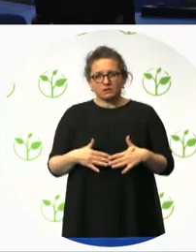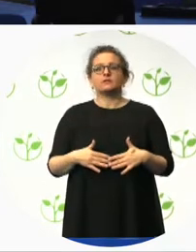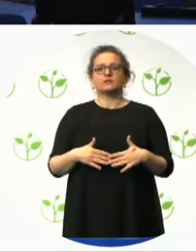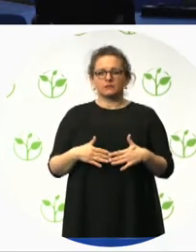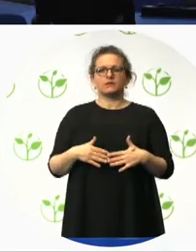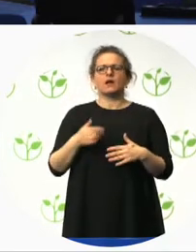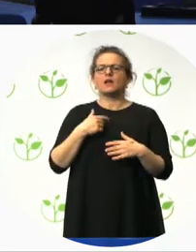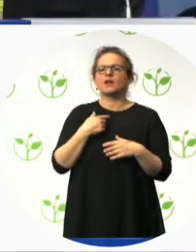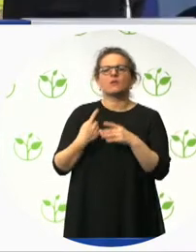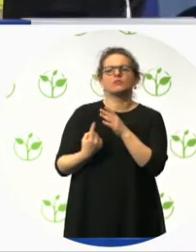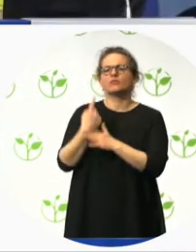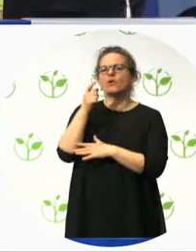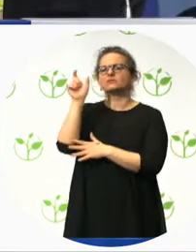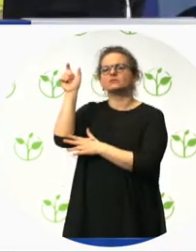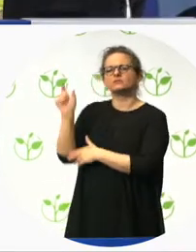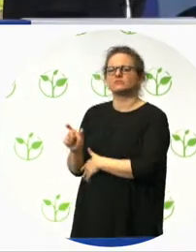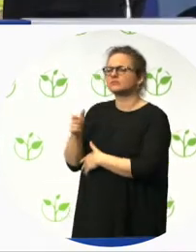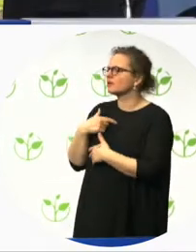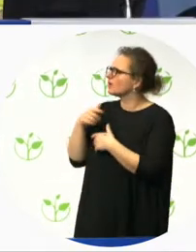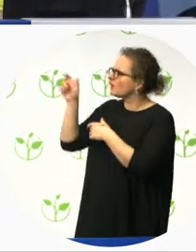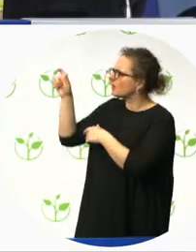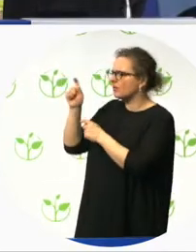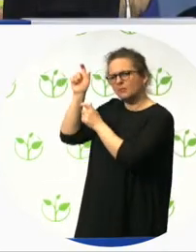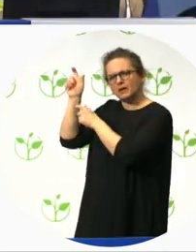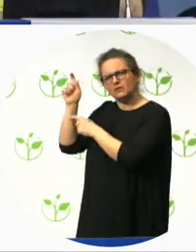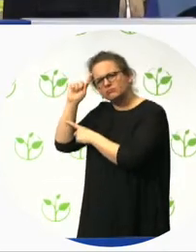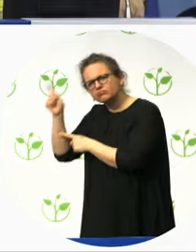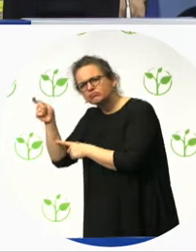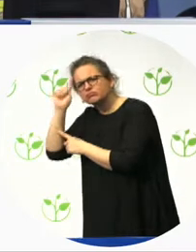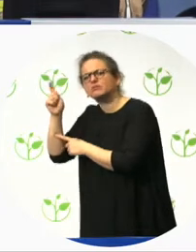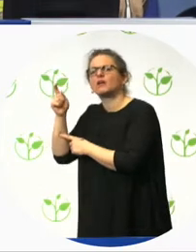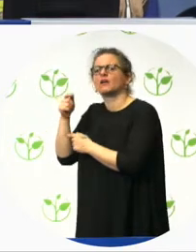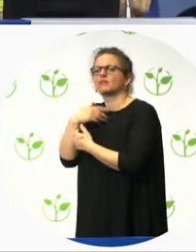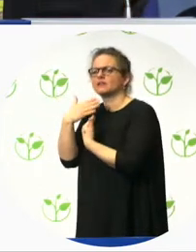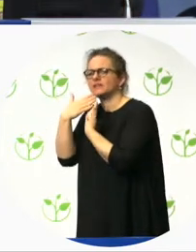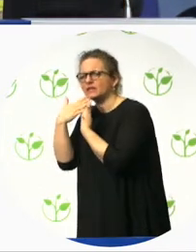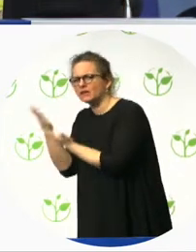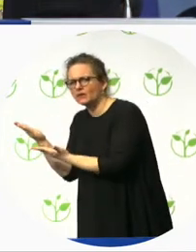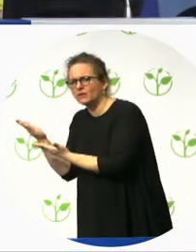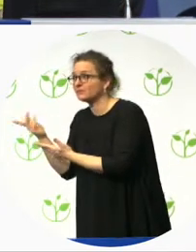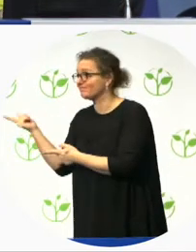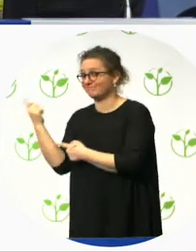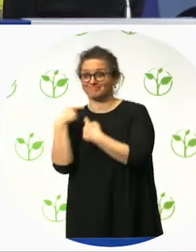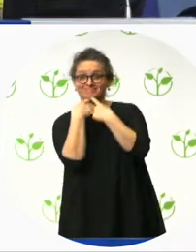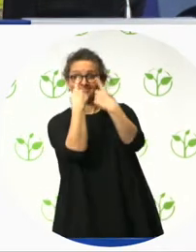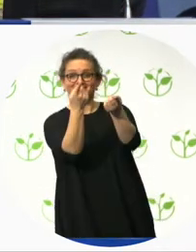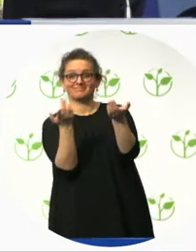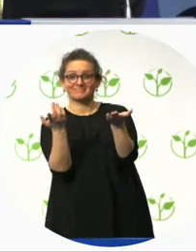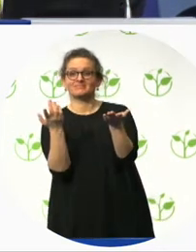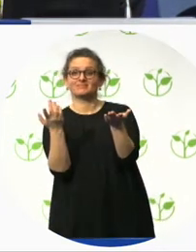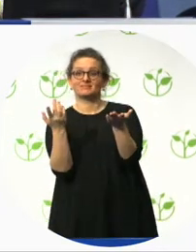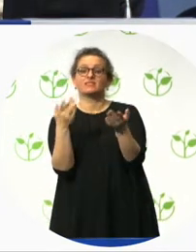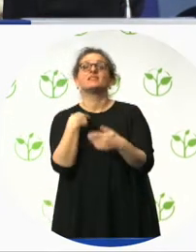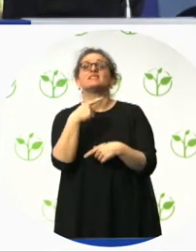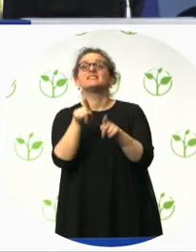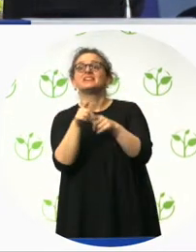Thank you, Marta. It is a great joy to hear you and to listen to you because, of course, Prodis Foundation